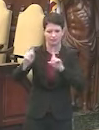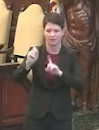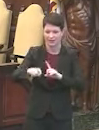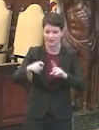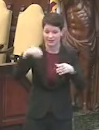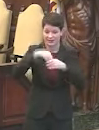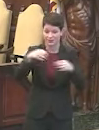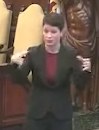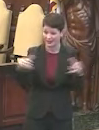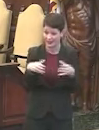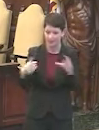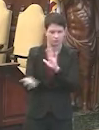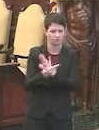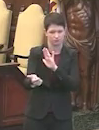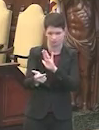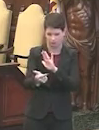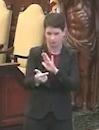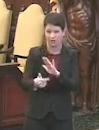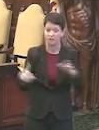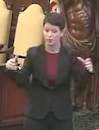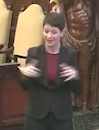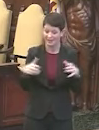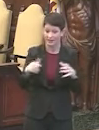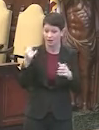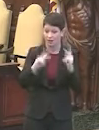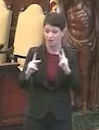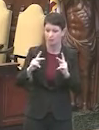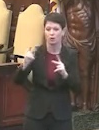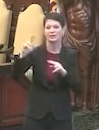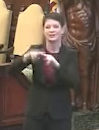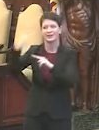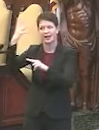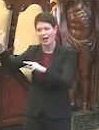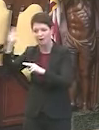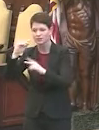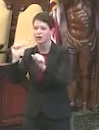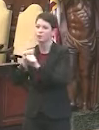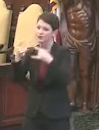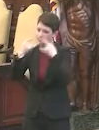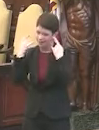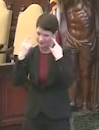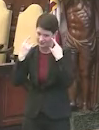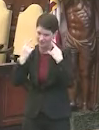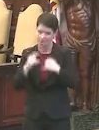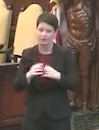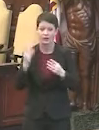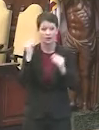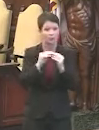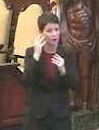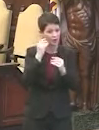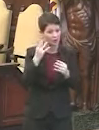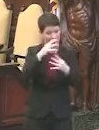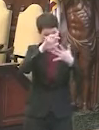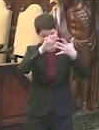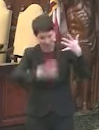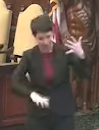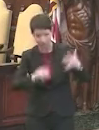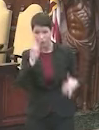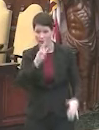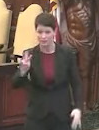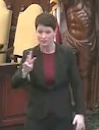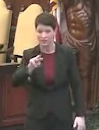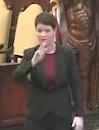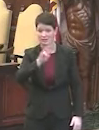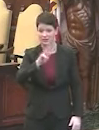indoor gatherings of any sort. If you do get together with others, do it outside wearing masks. More information on all this is on our website,